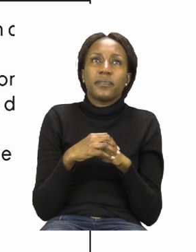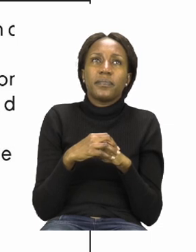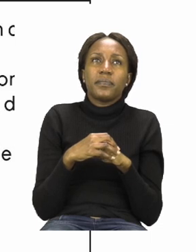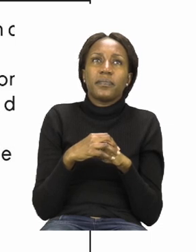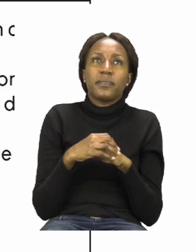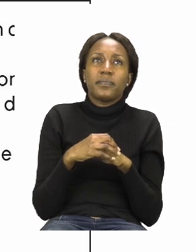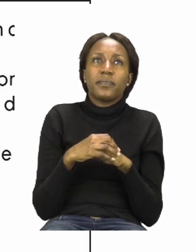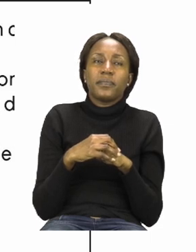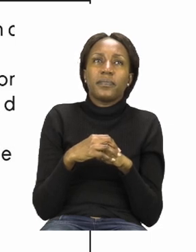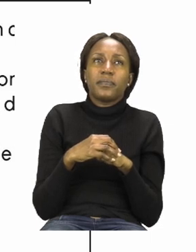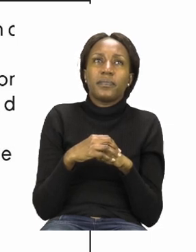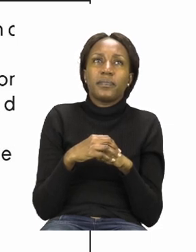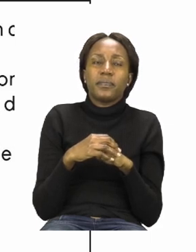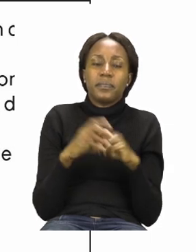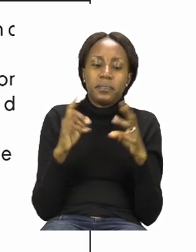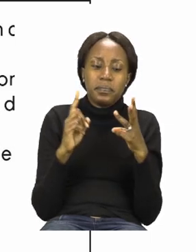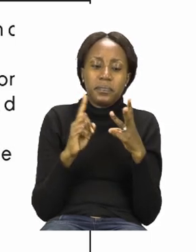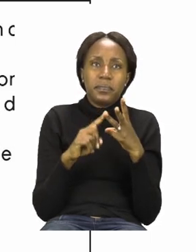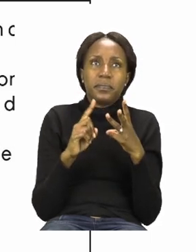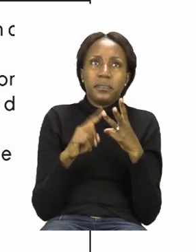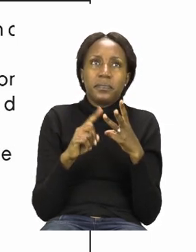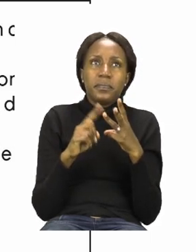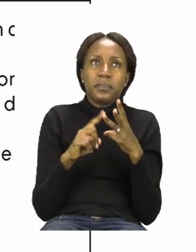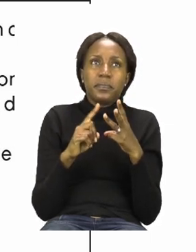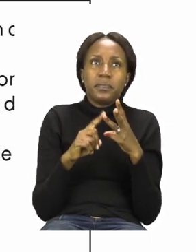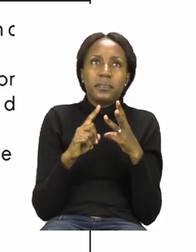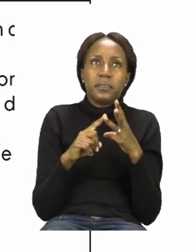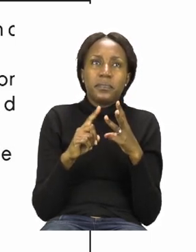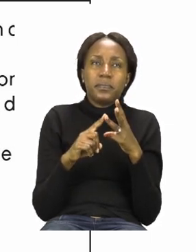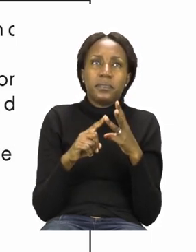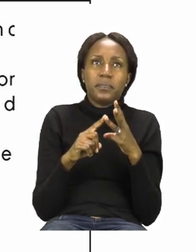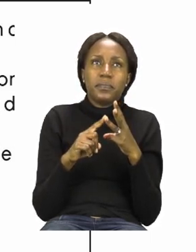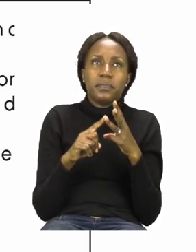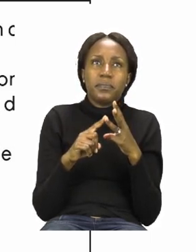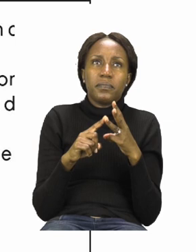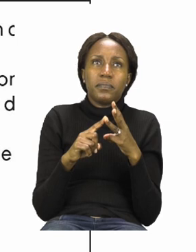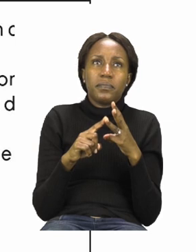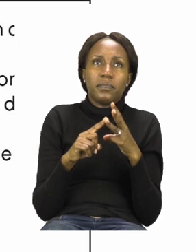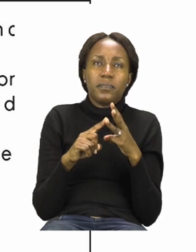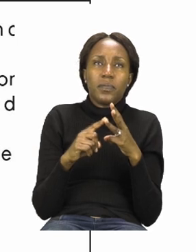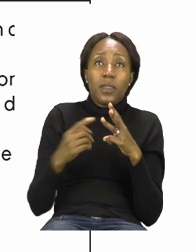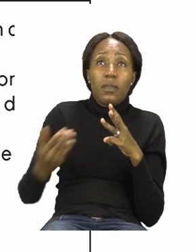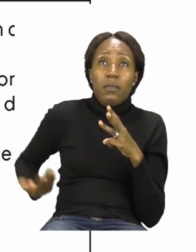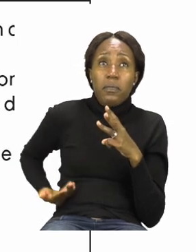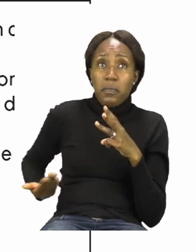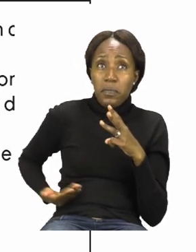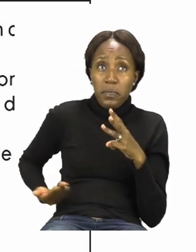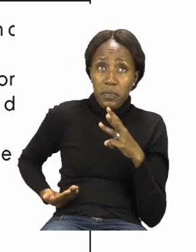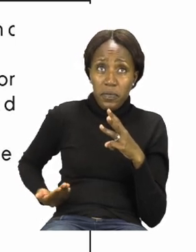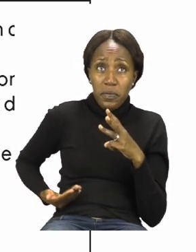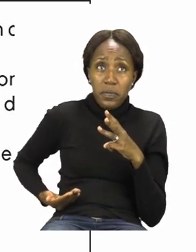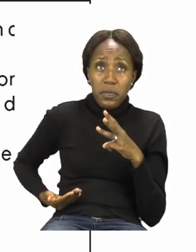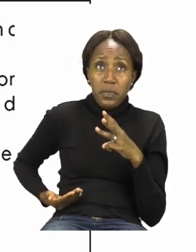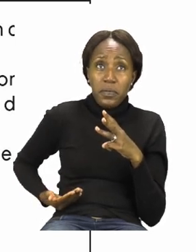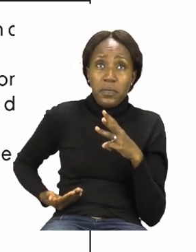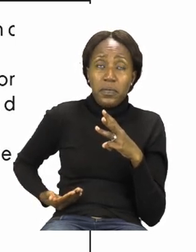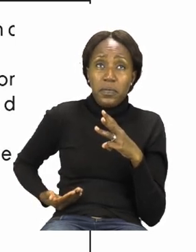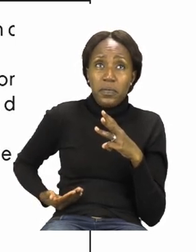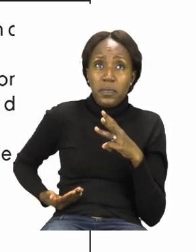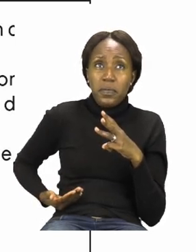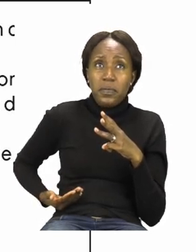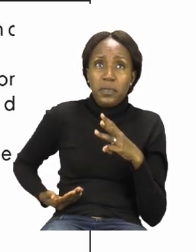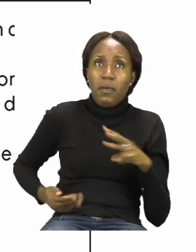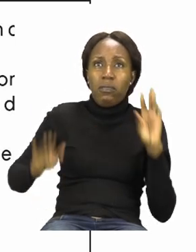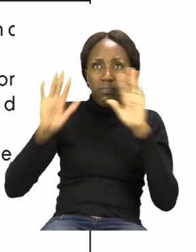Well done. The next one says colour the, colour in the